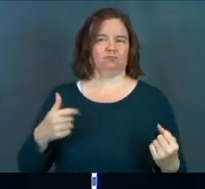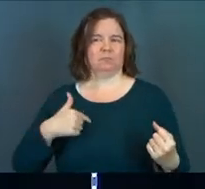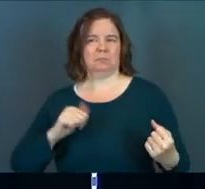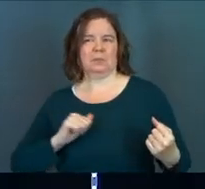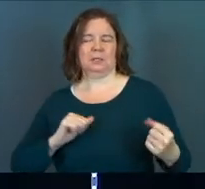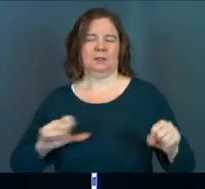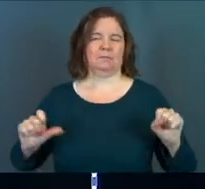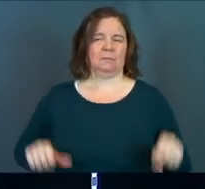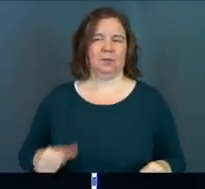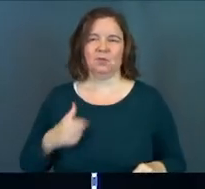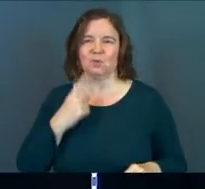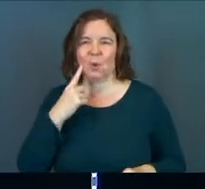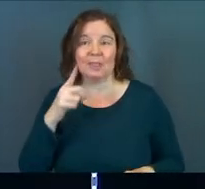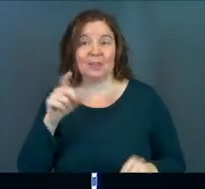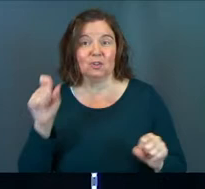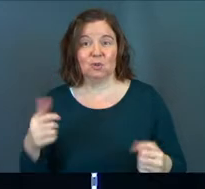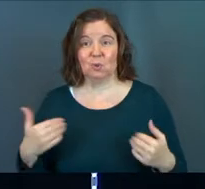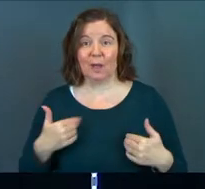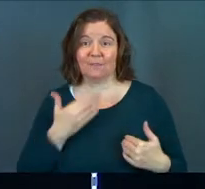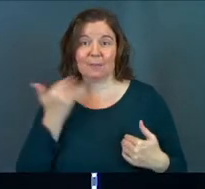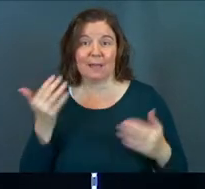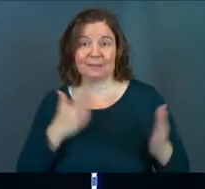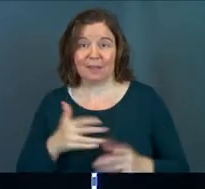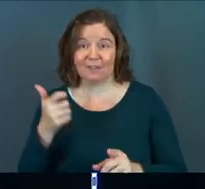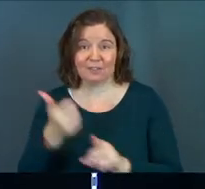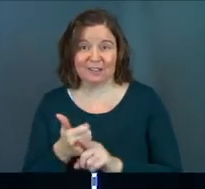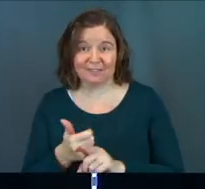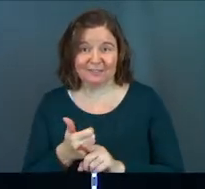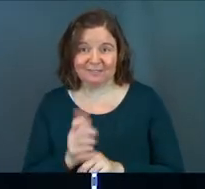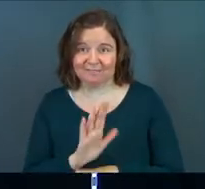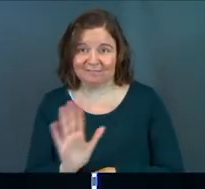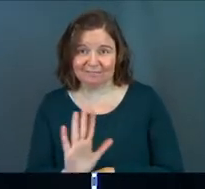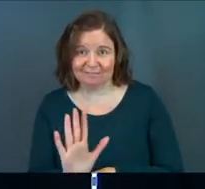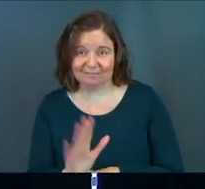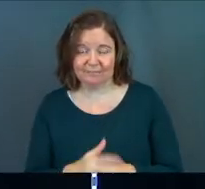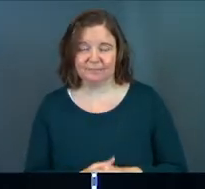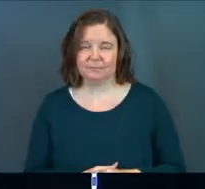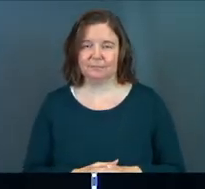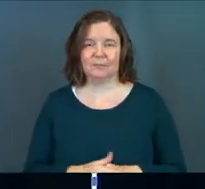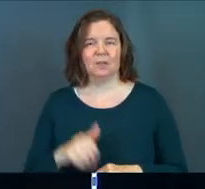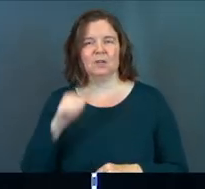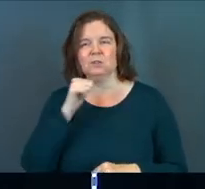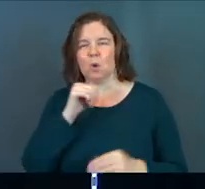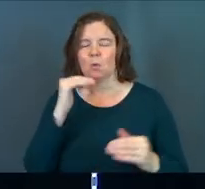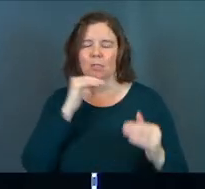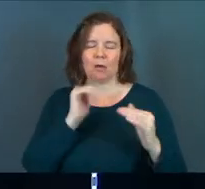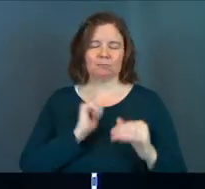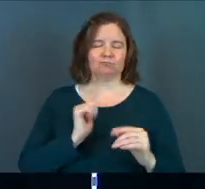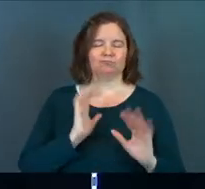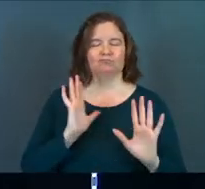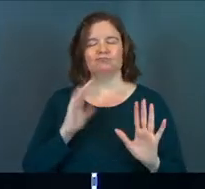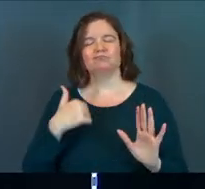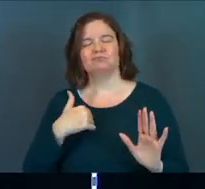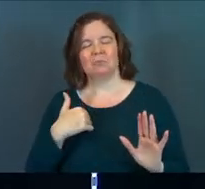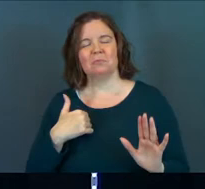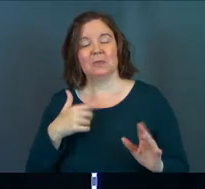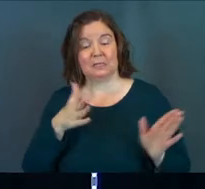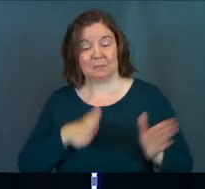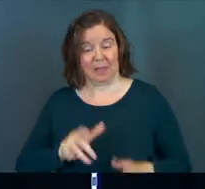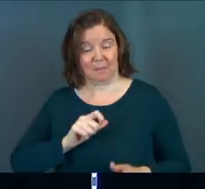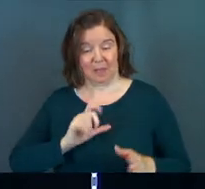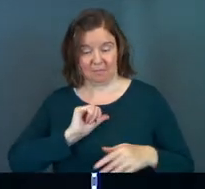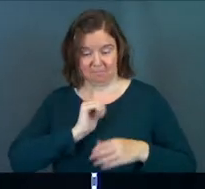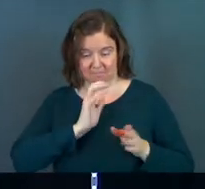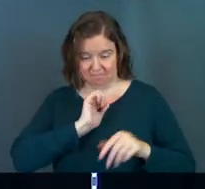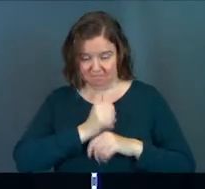4. Don't go thinking that you've got the best plan for yourself. Don't lie to yourself and make yourself believe that this plan of